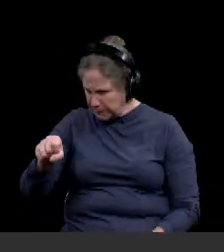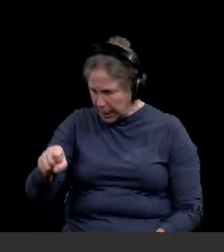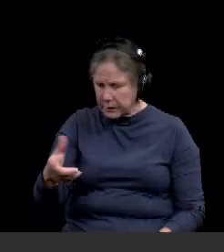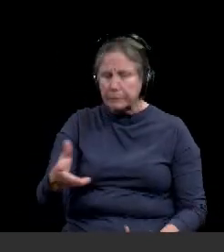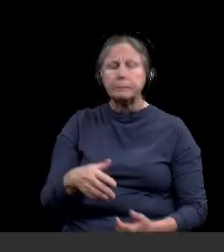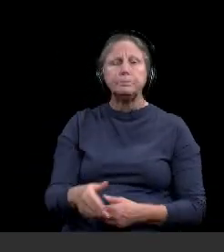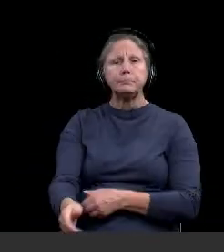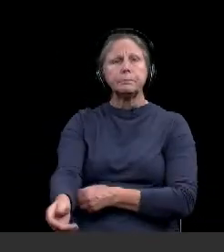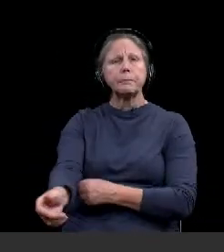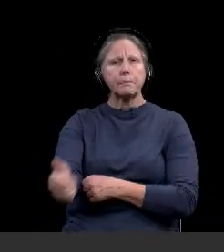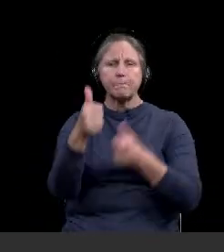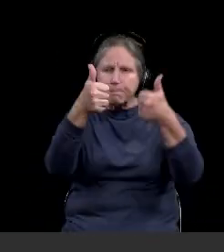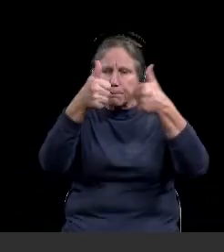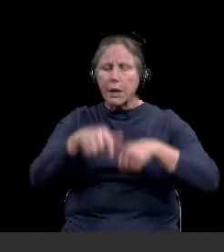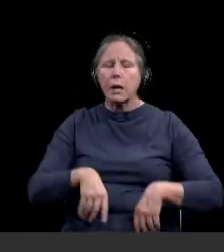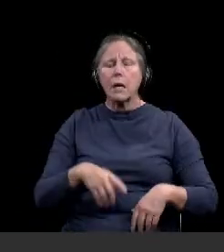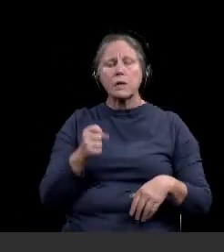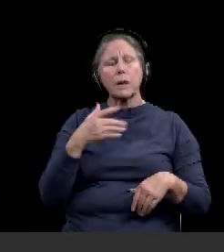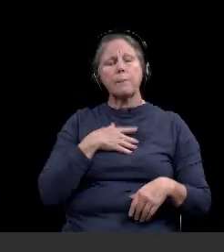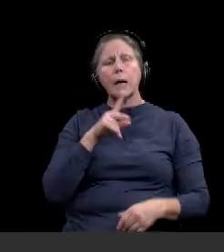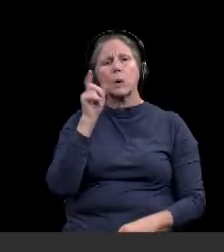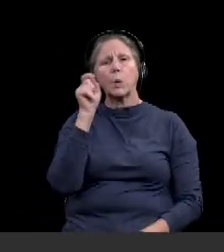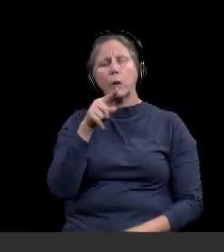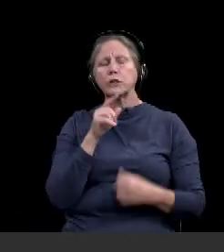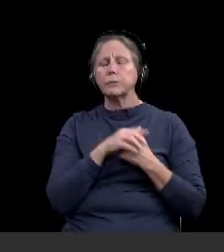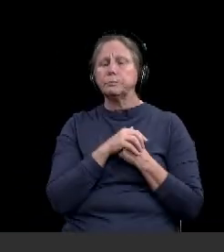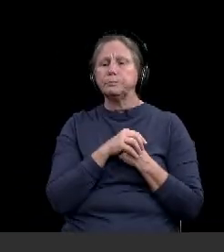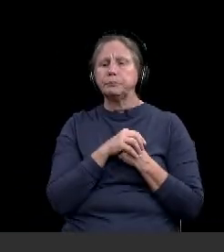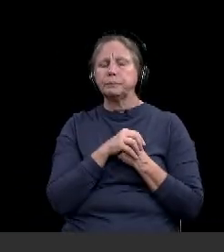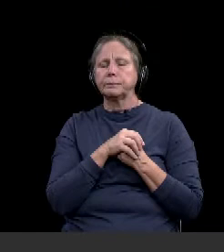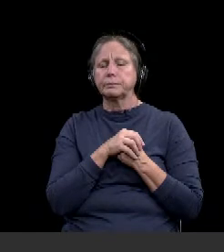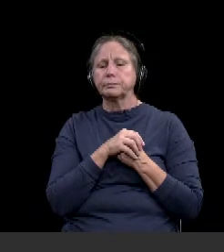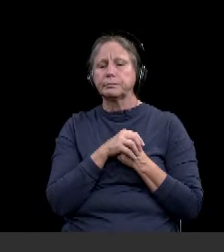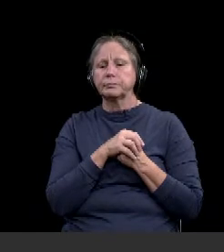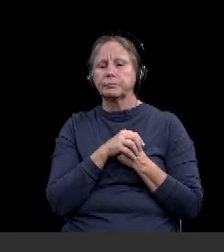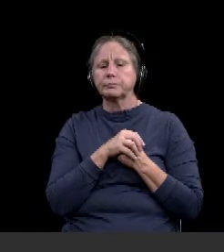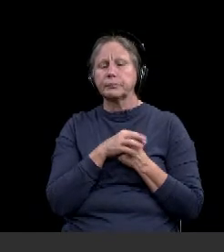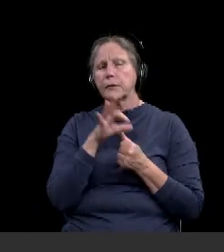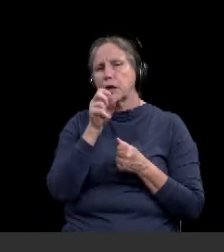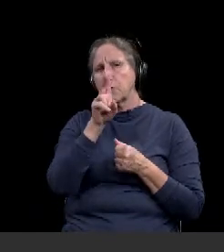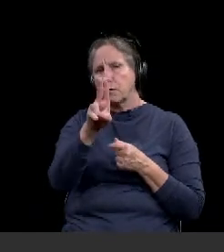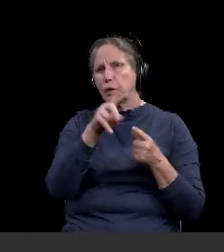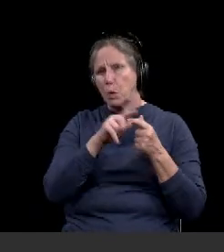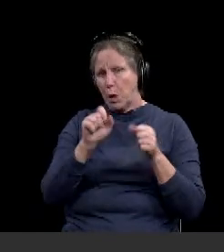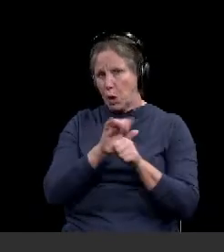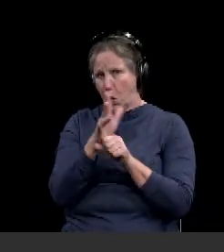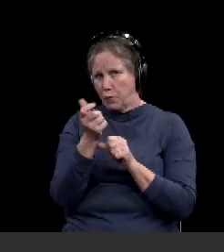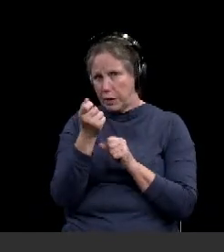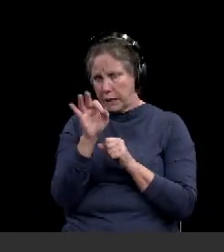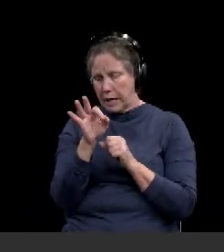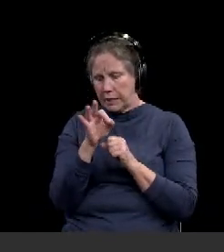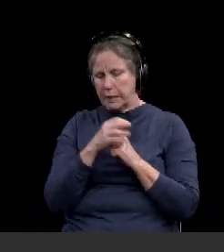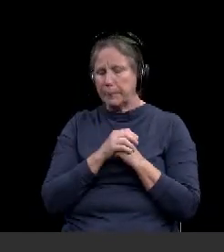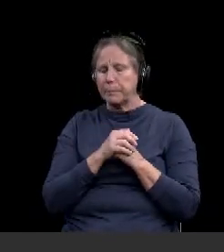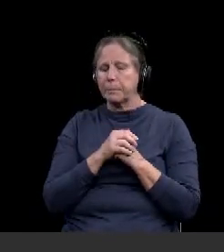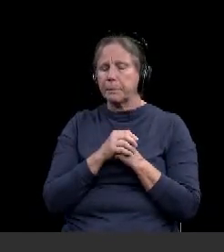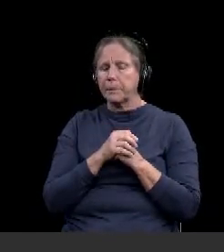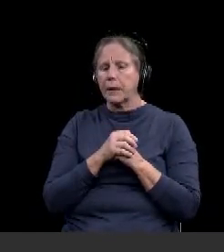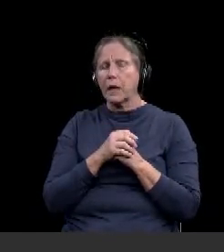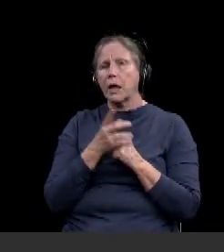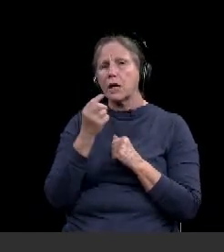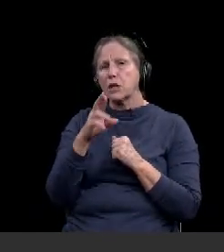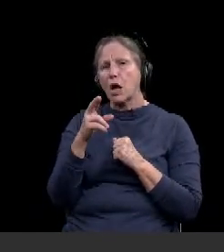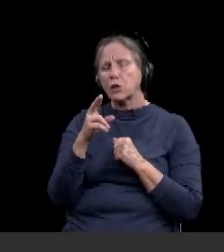Thank you. Go ahead. Okay. So my question was based on the flu and COVID-19. So my question is for the doctor,